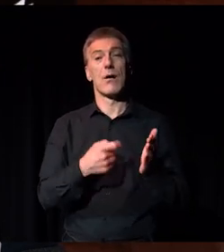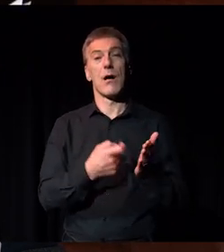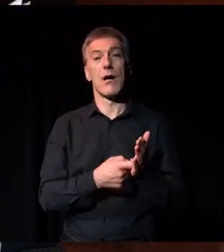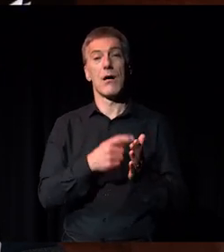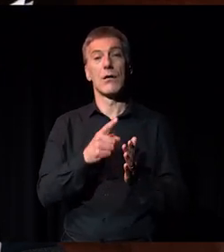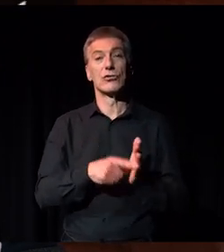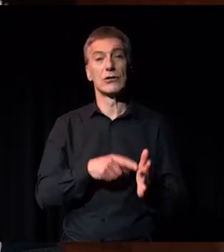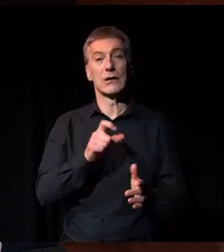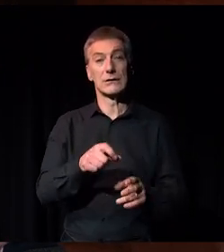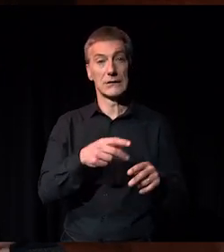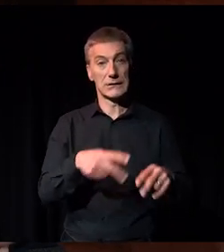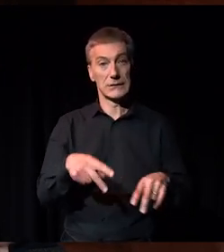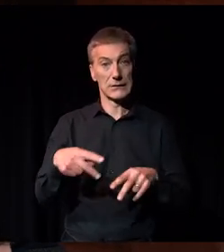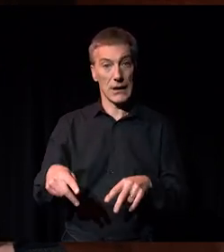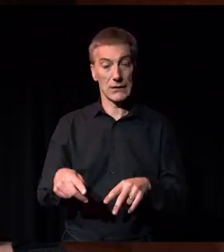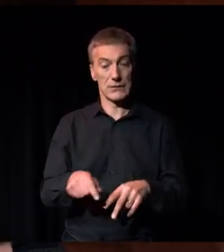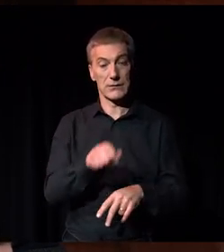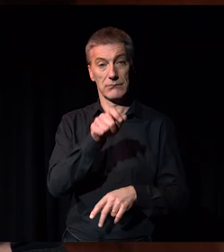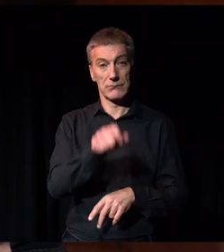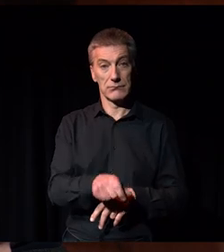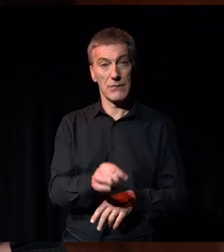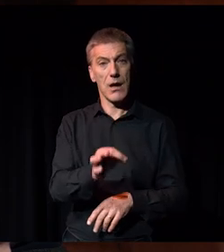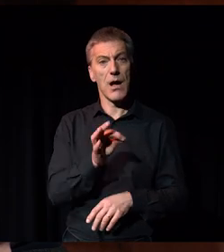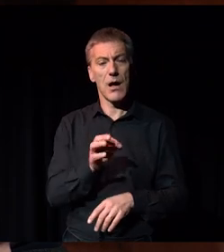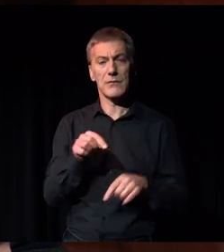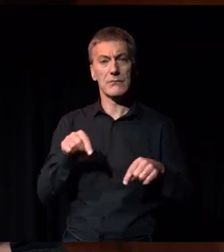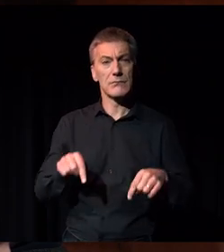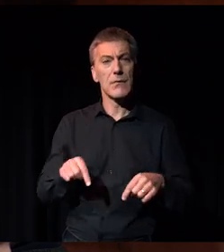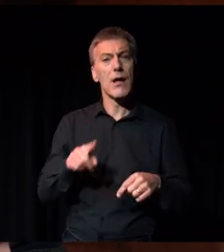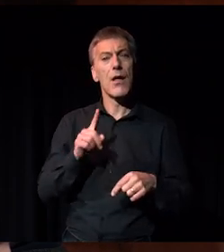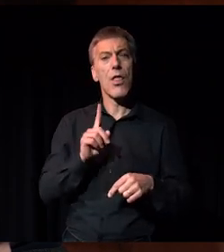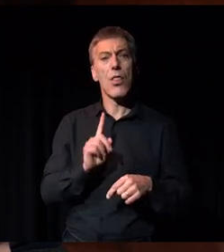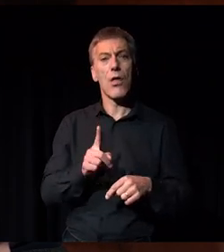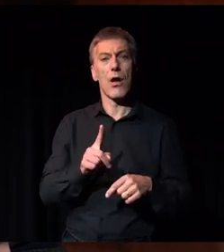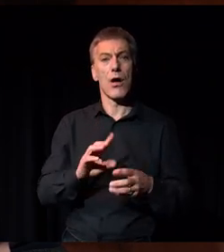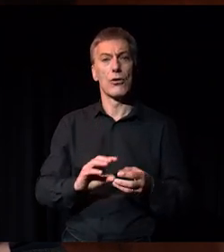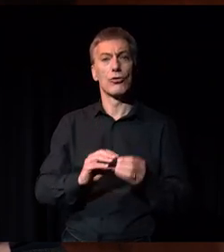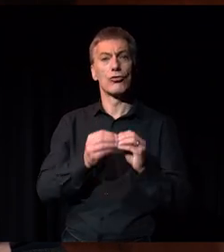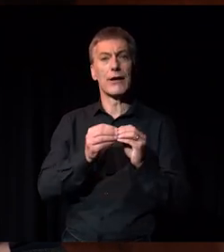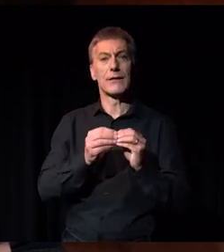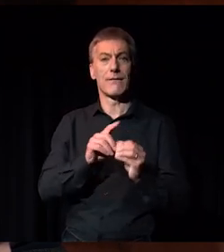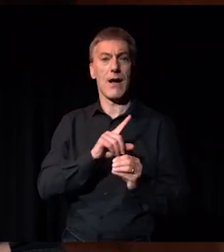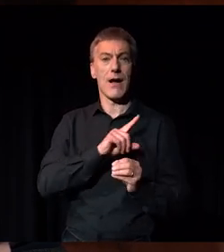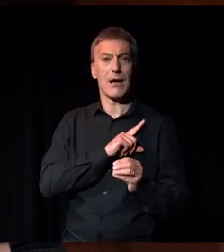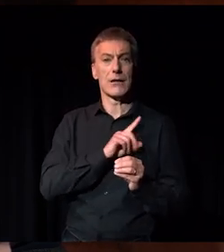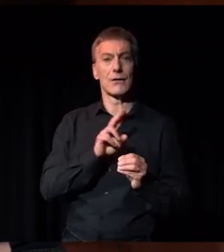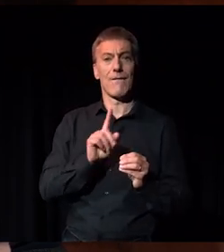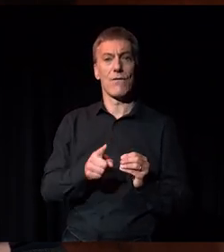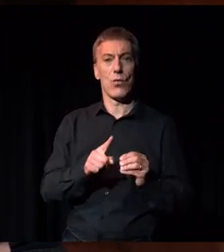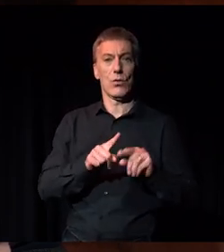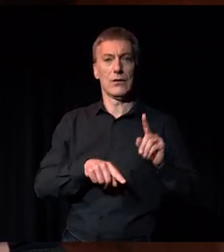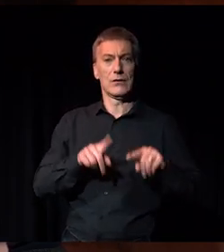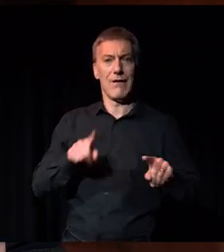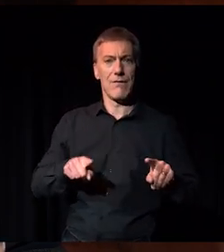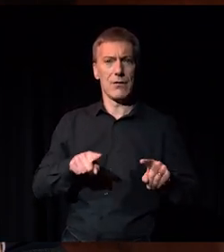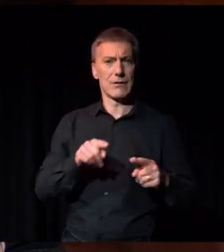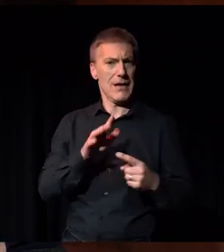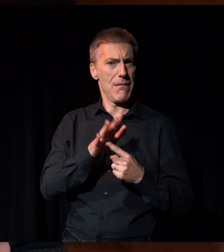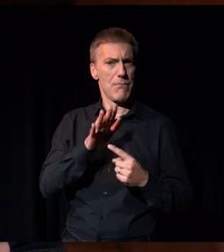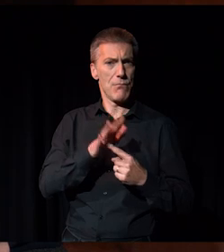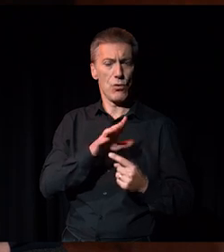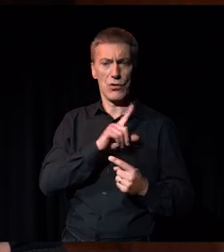Dance, which is how important is the creative case for diversity in the context of cultural democracy,